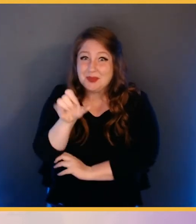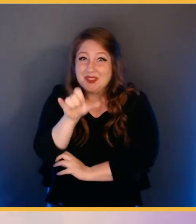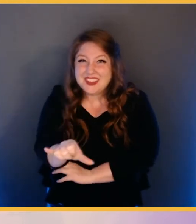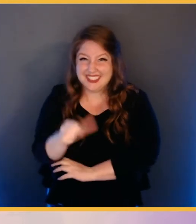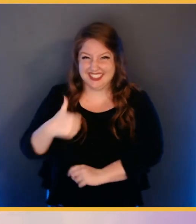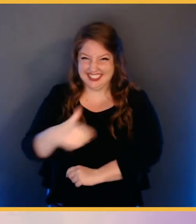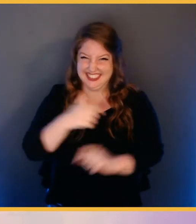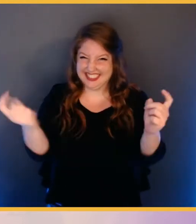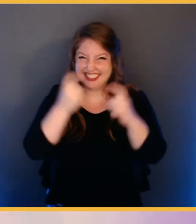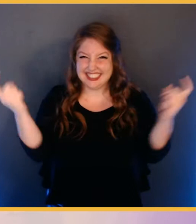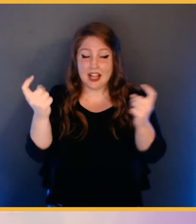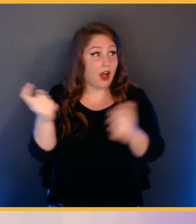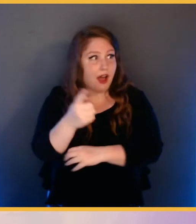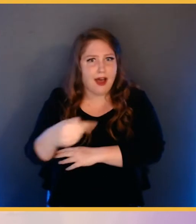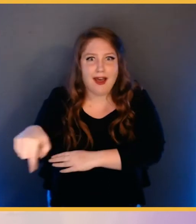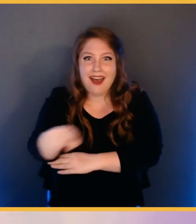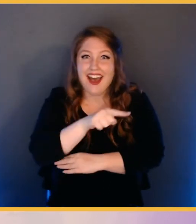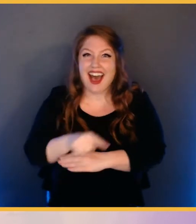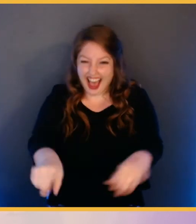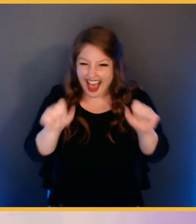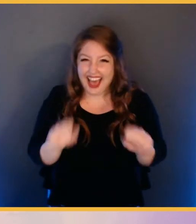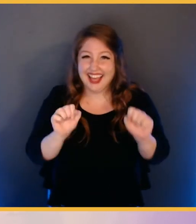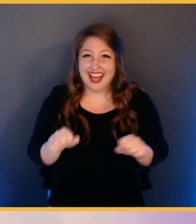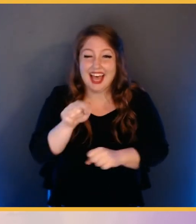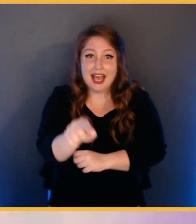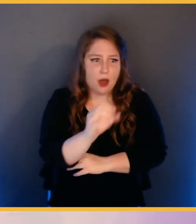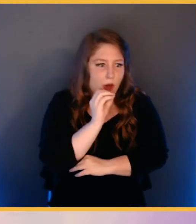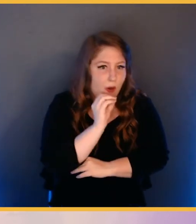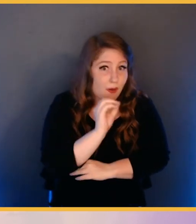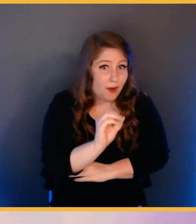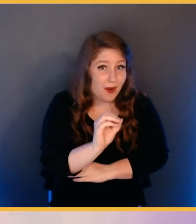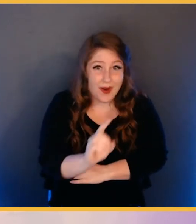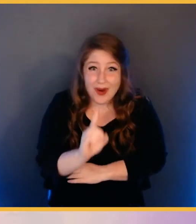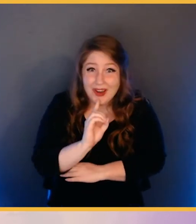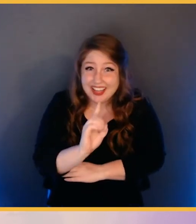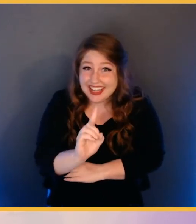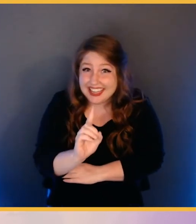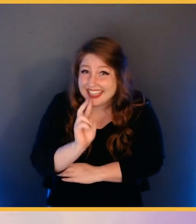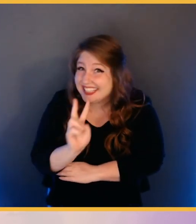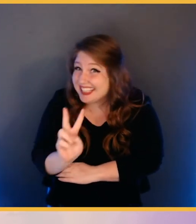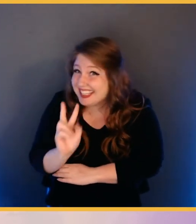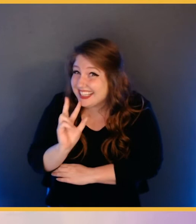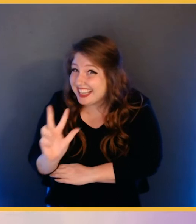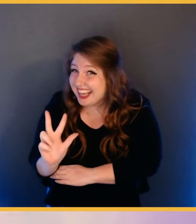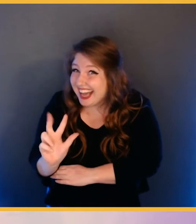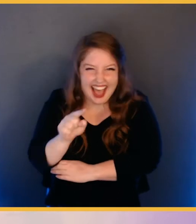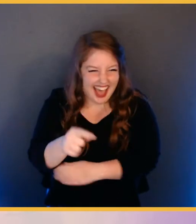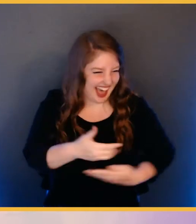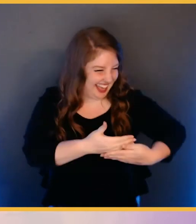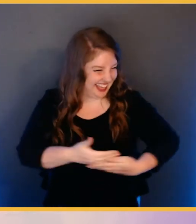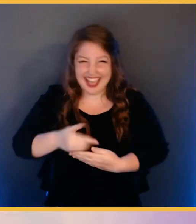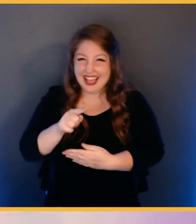If you are watching this video, you are ages and ability of level zero to three. So you're my babies